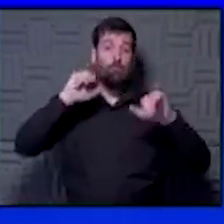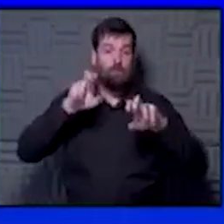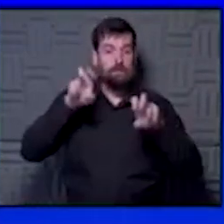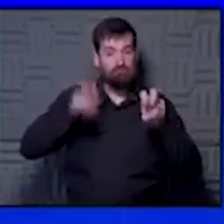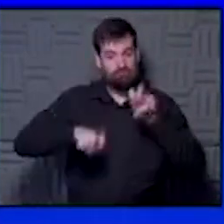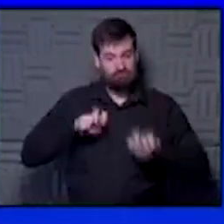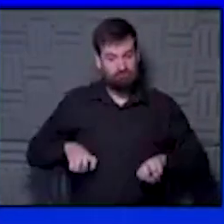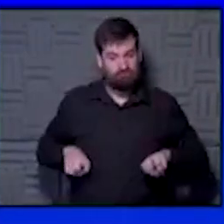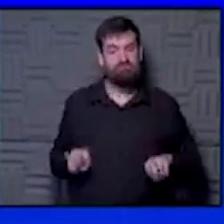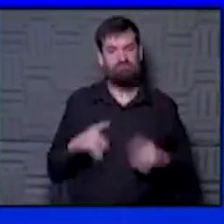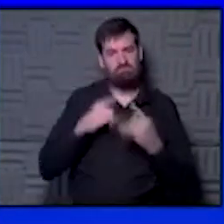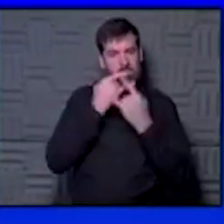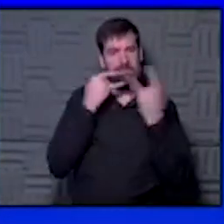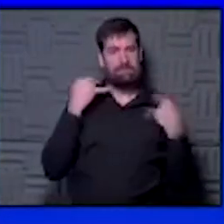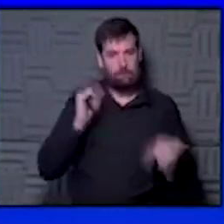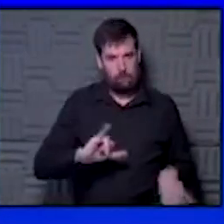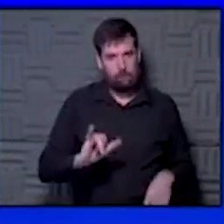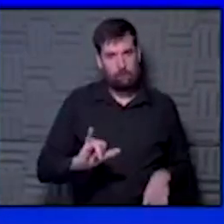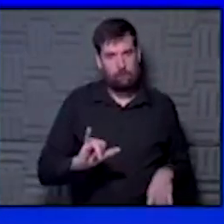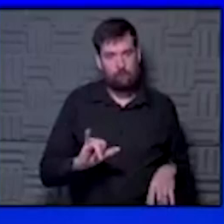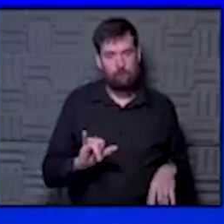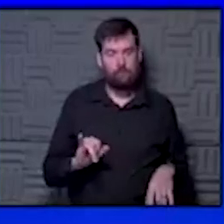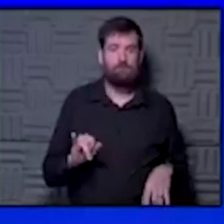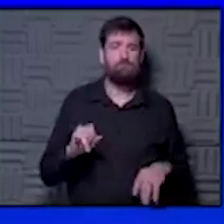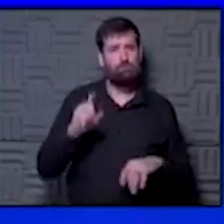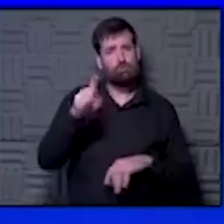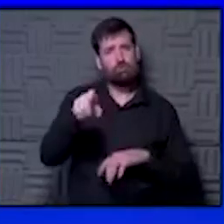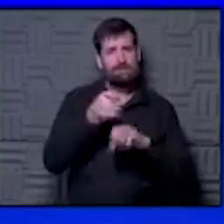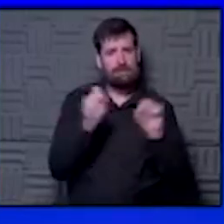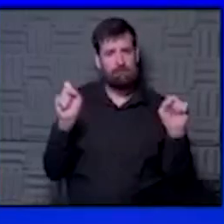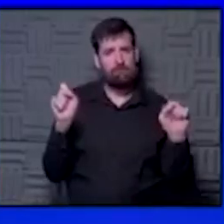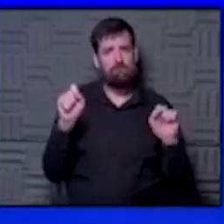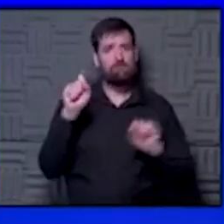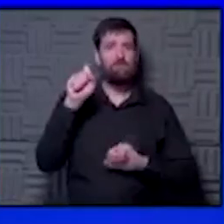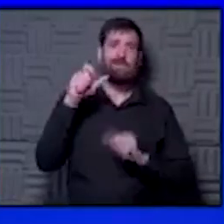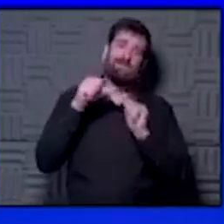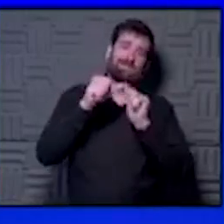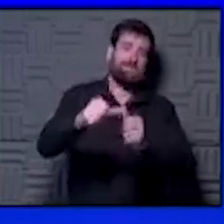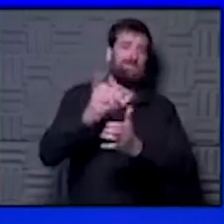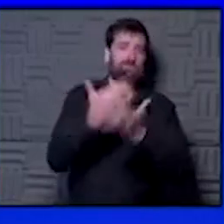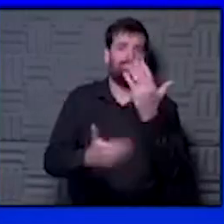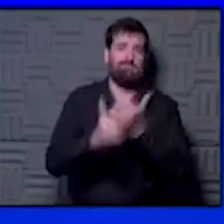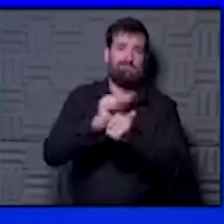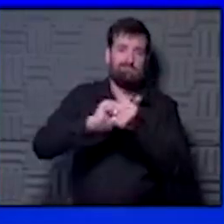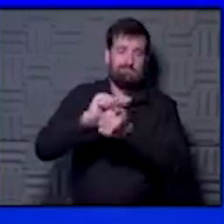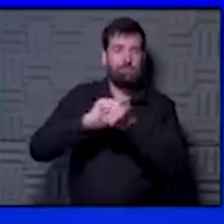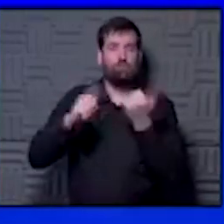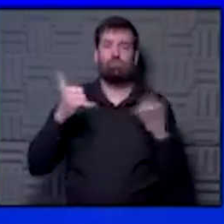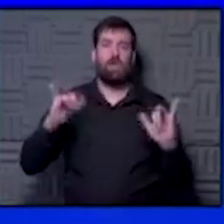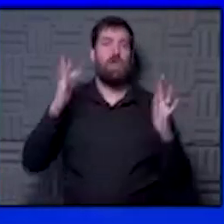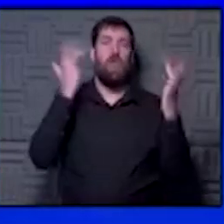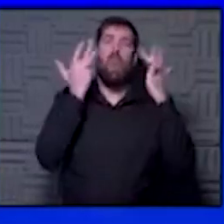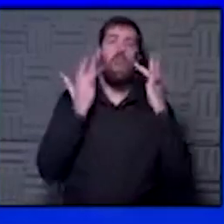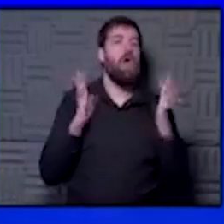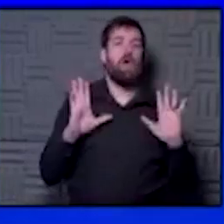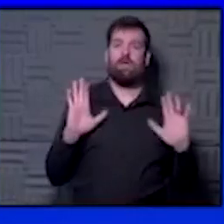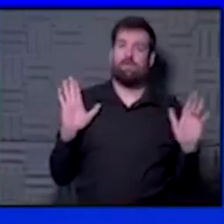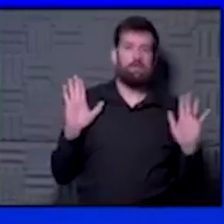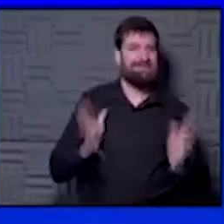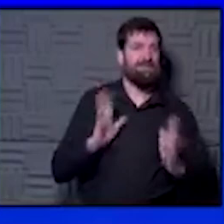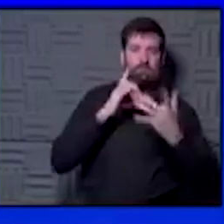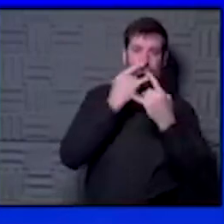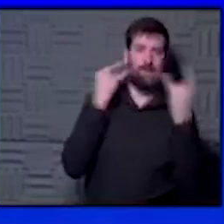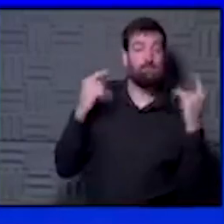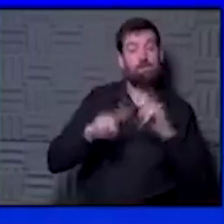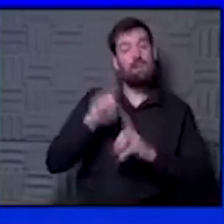the bus will all have masks as well. And so you really should be safe. Continue to do hand hygiene. Try not to manipulate your mask very much, but doing all those